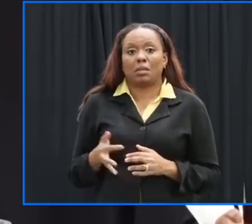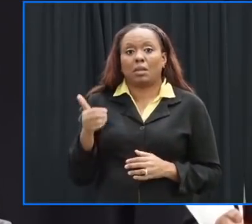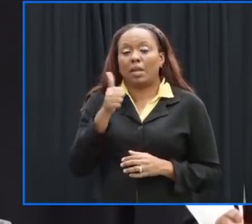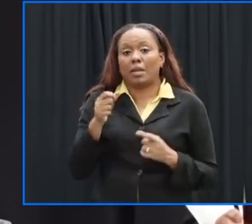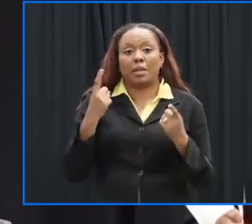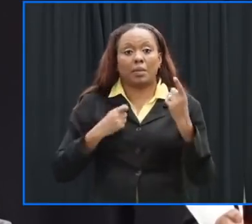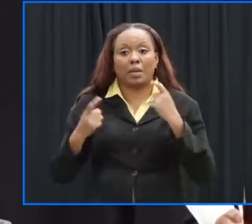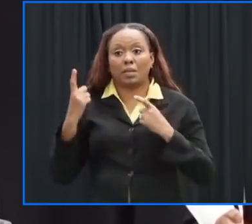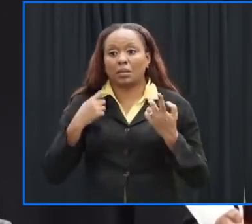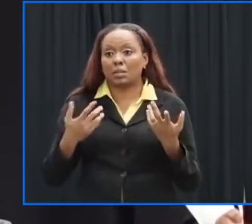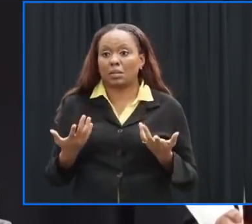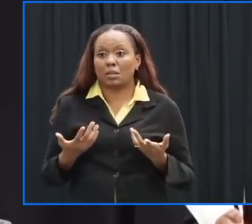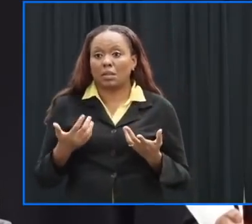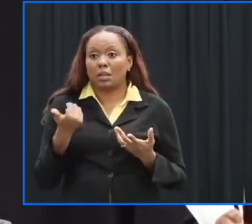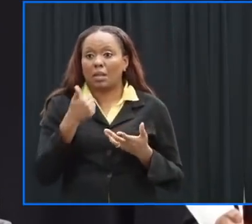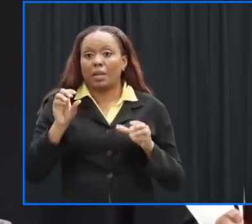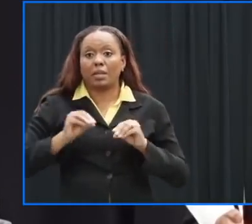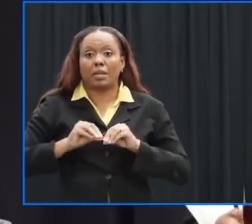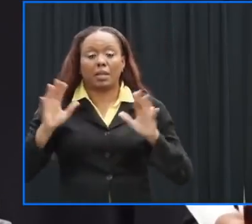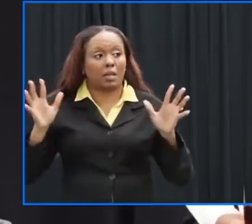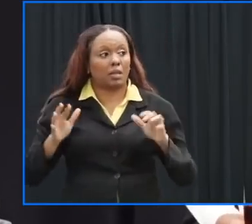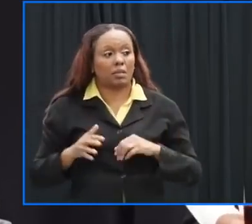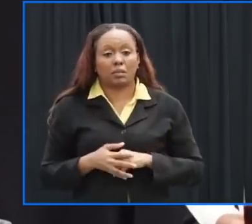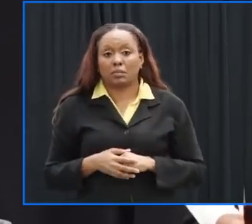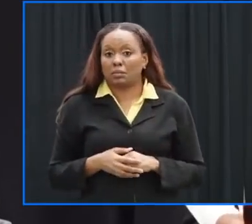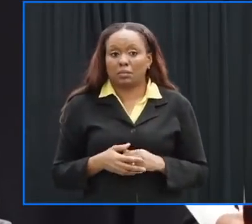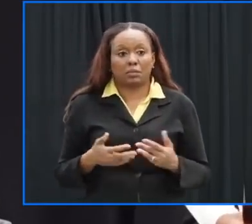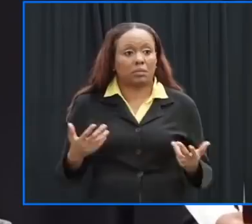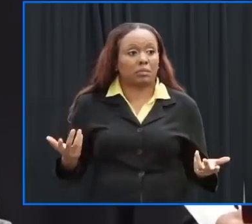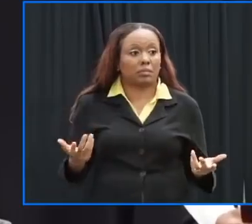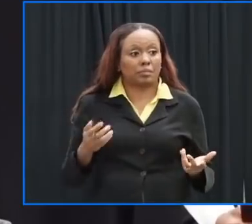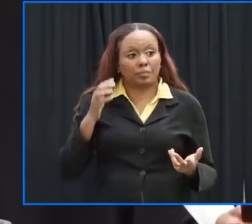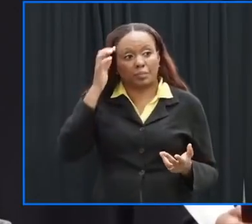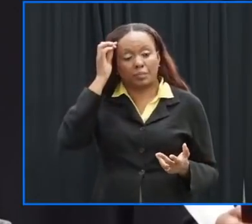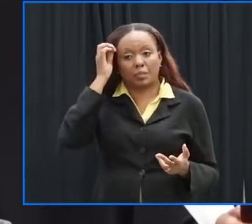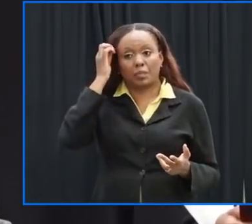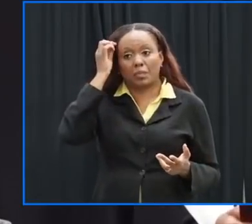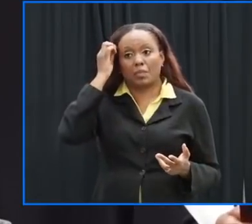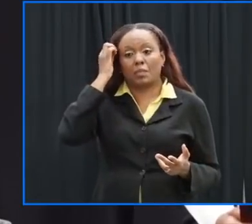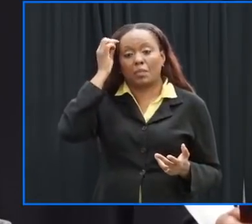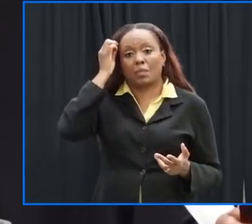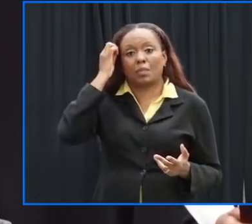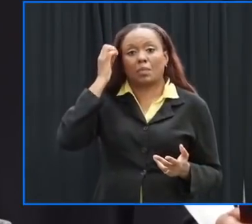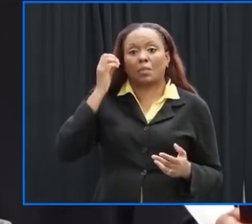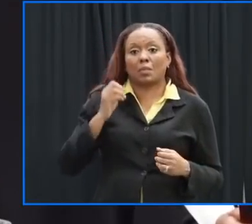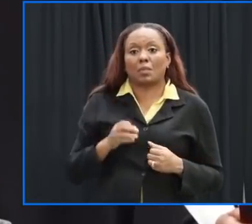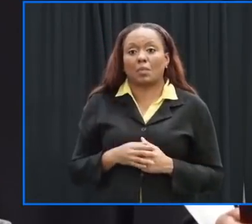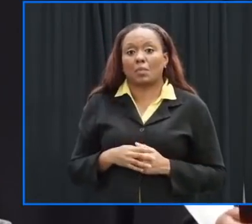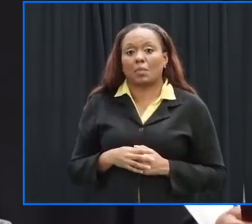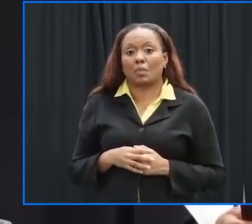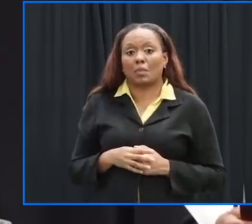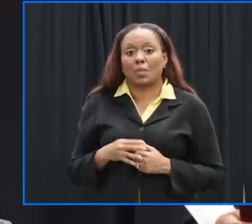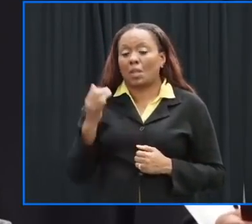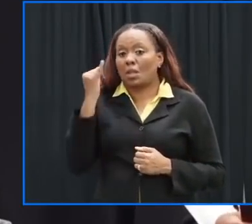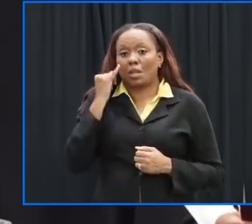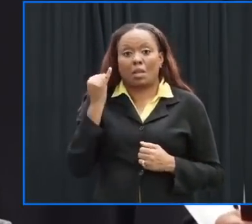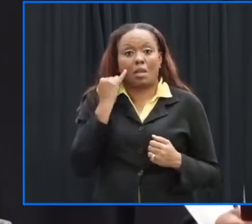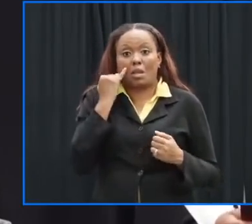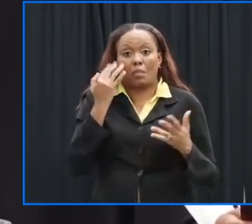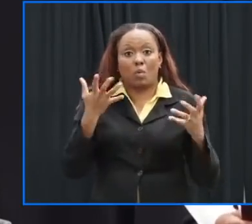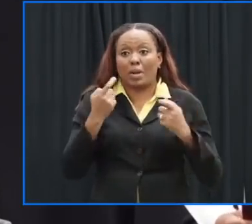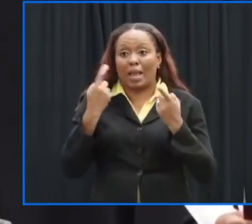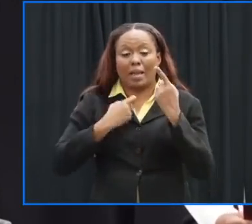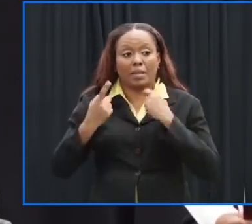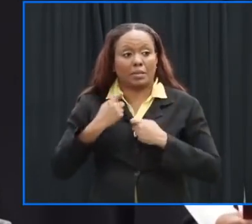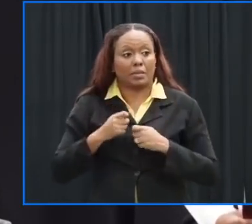if there's need for any greater clarity there are a number of officials here there are a number of ministers here um we took a decision to a